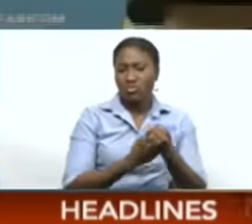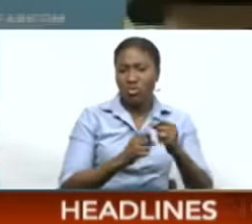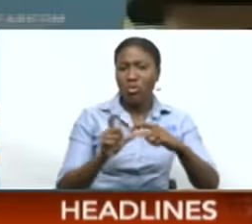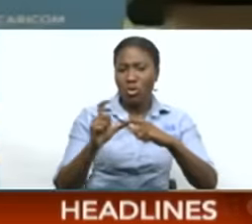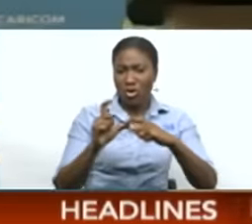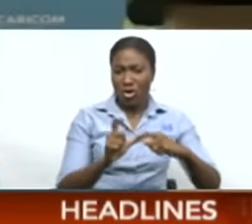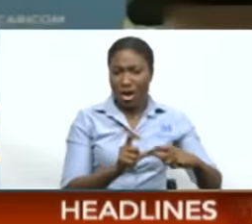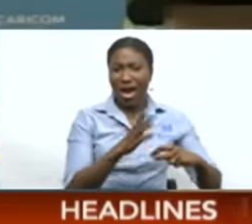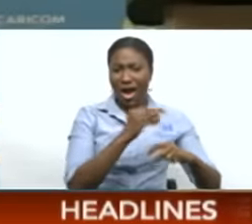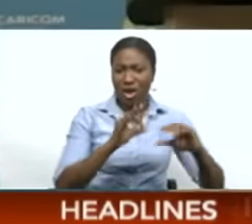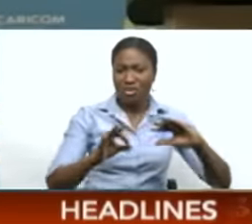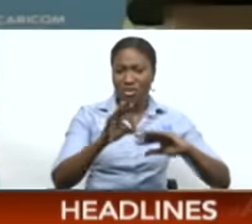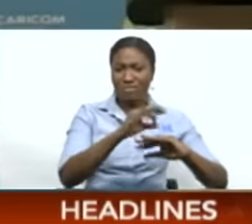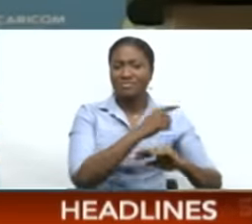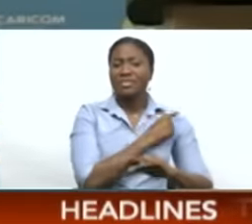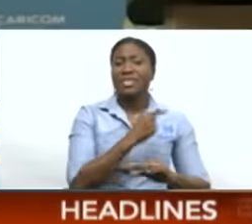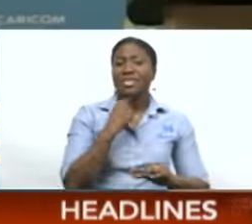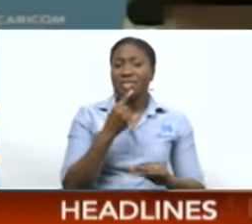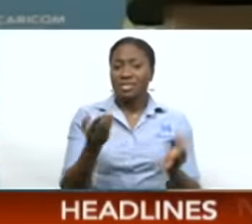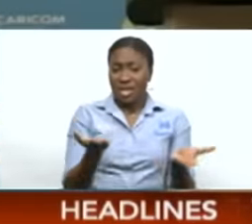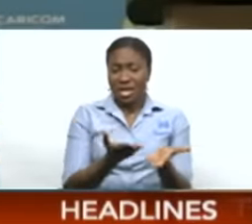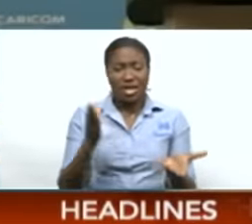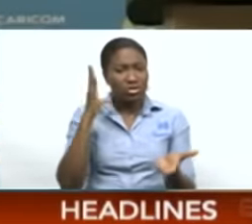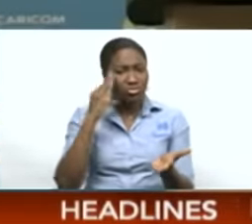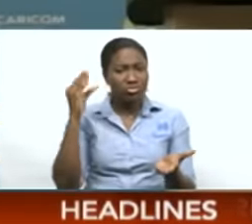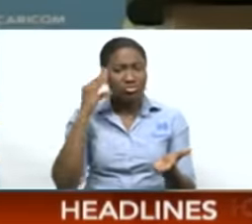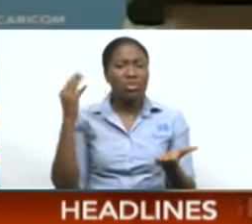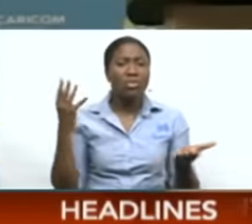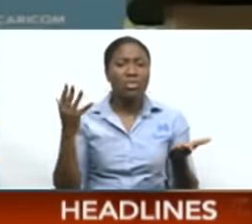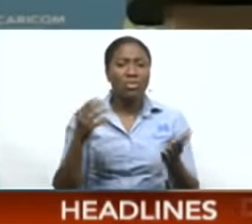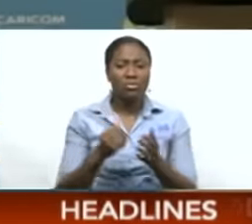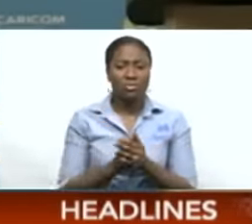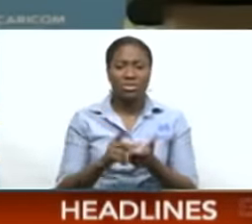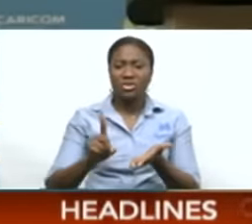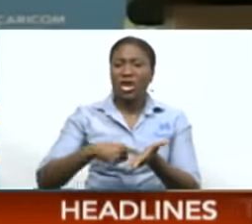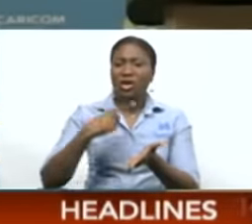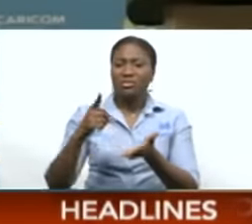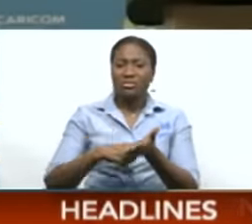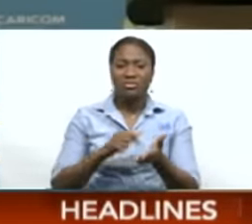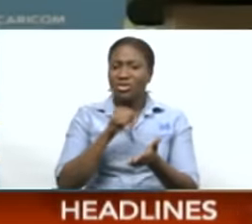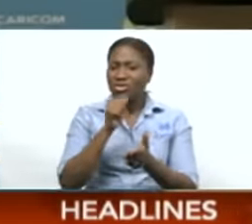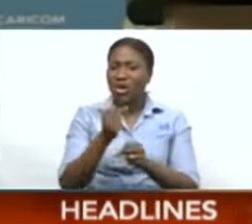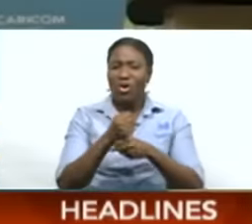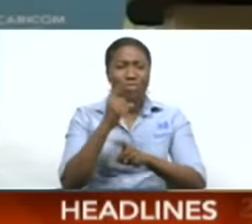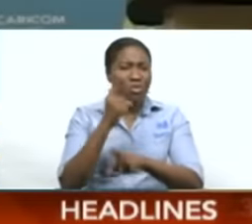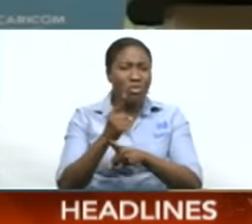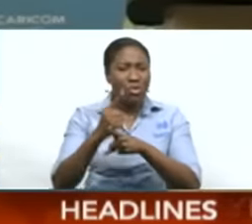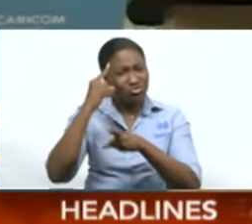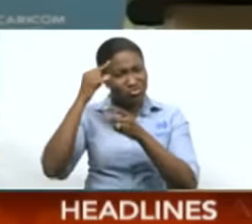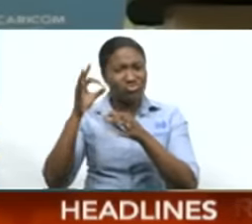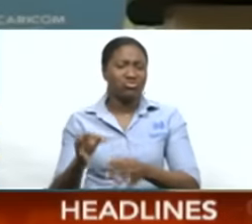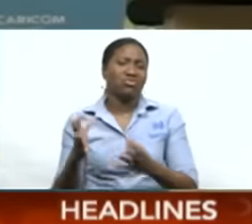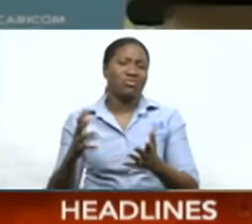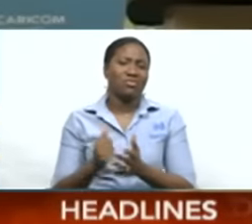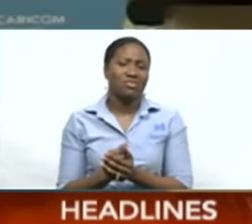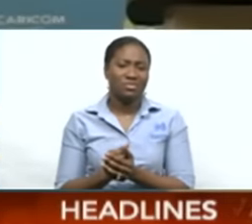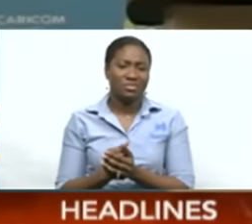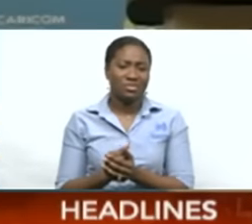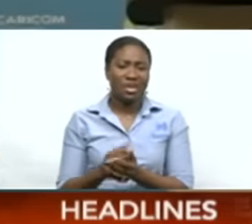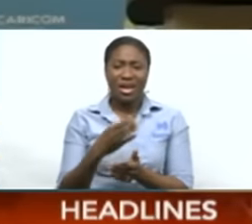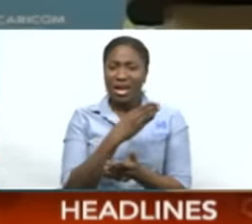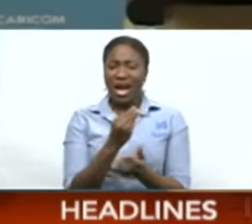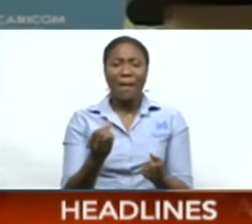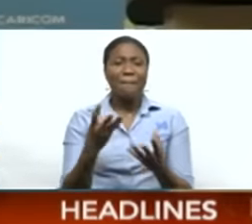that affect us is arbitrary decision-making. And I might go as far as to say disrespect for our interests.